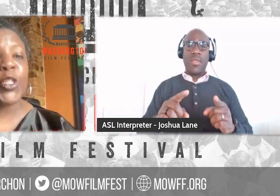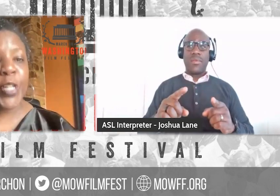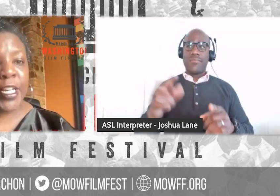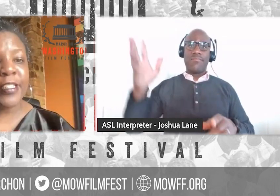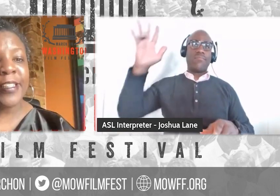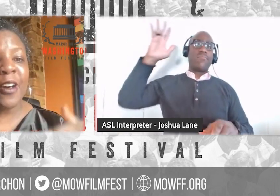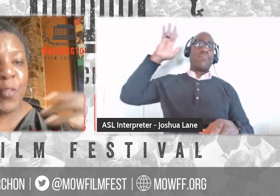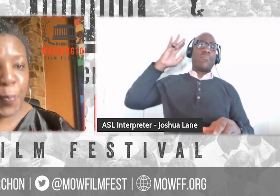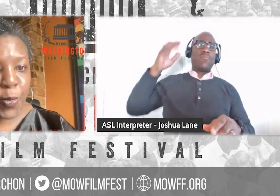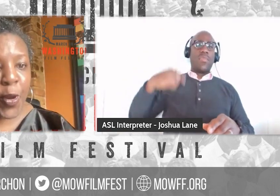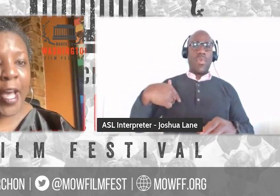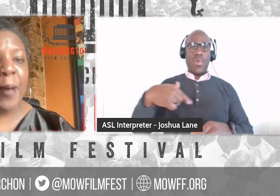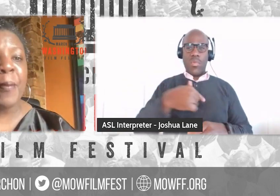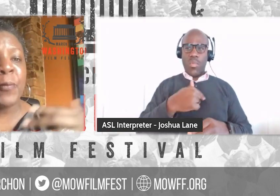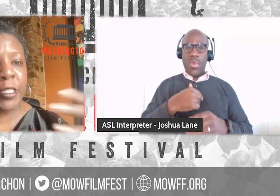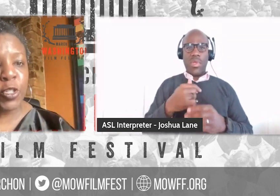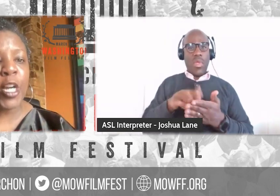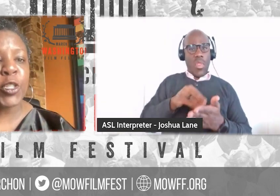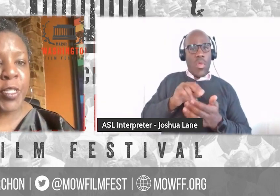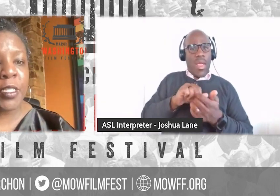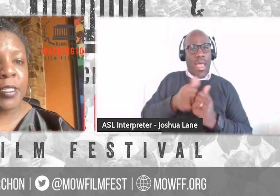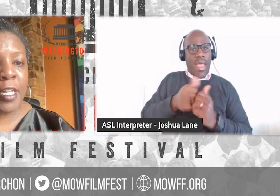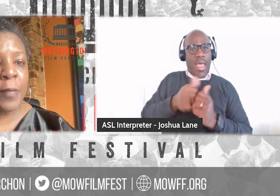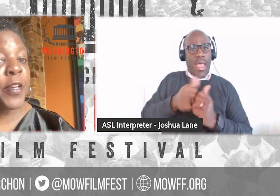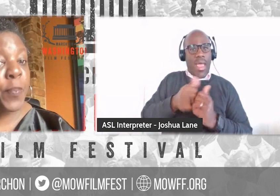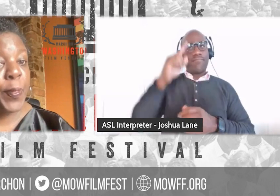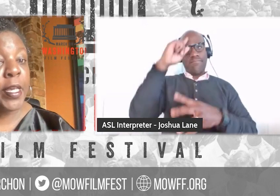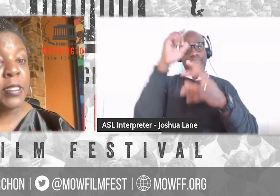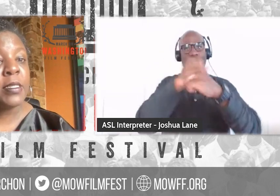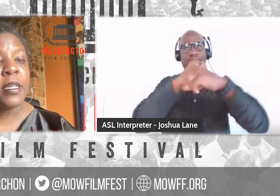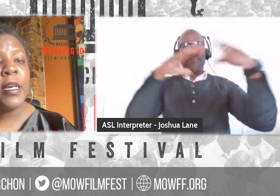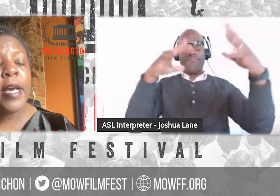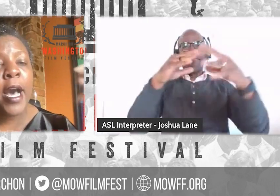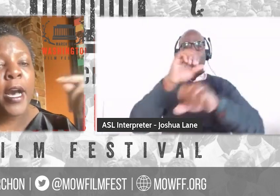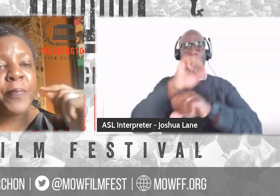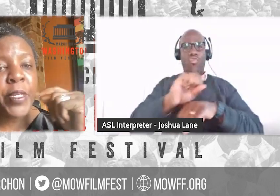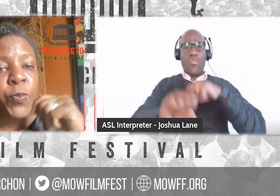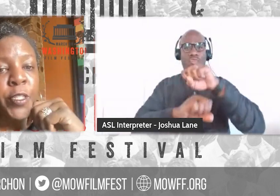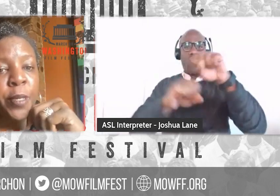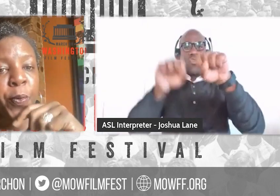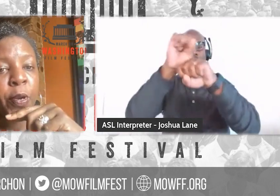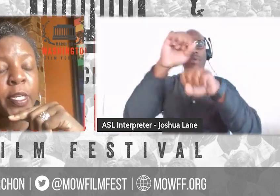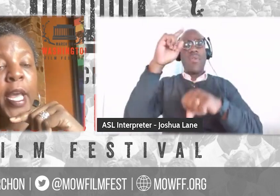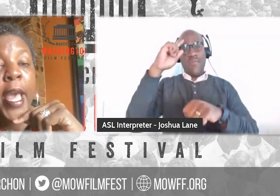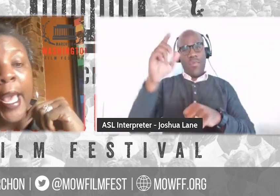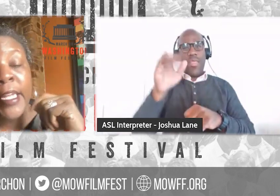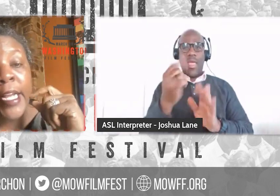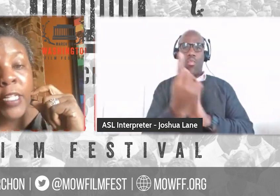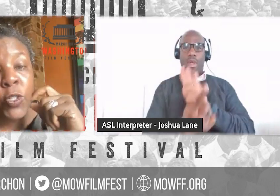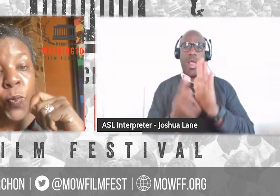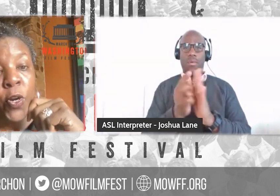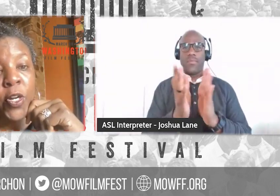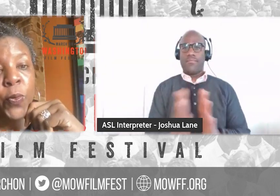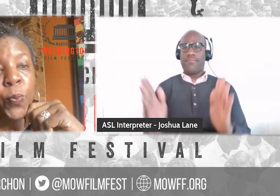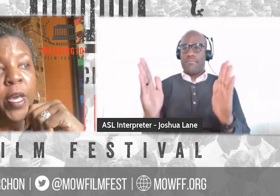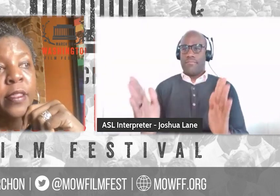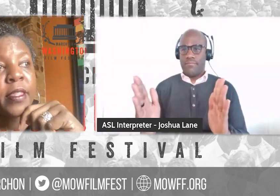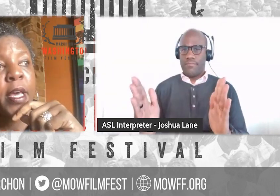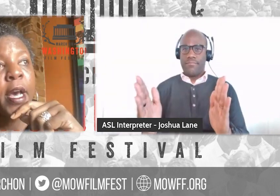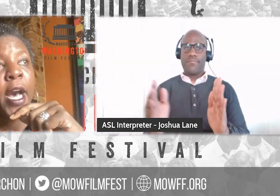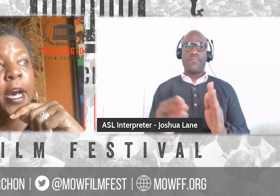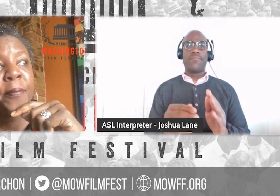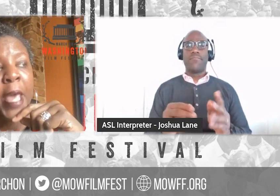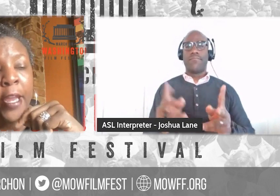what the structure is of the program and what the structure is going to be of the piece, um, is really important. And I got to work